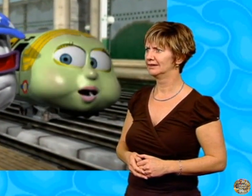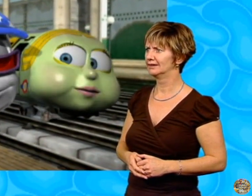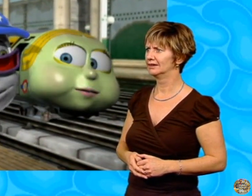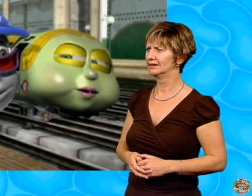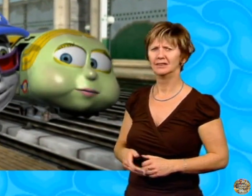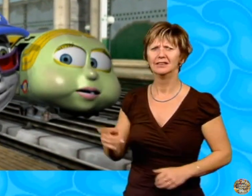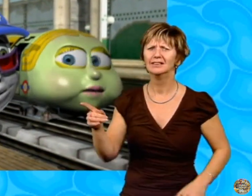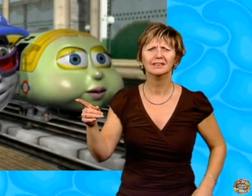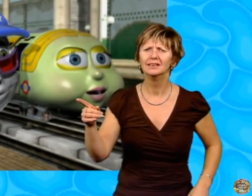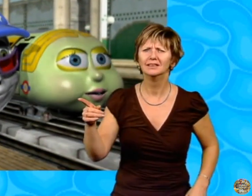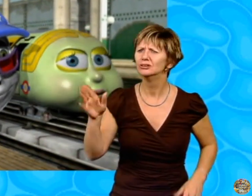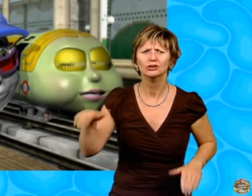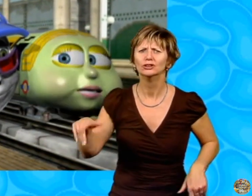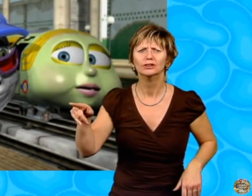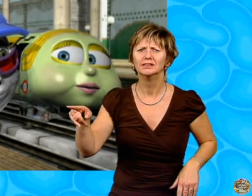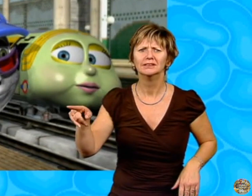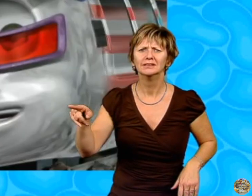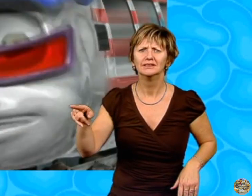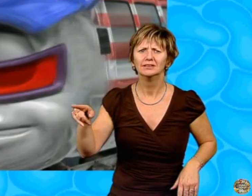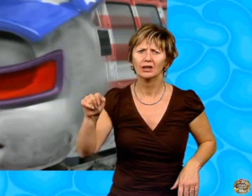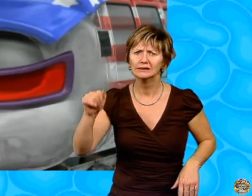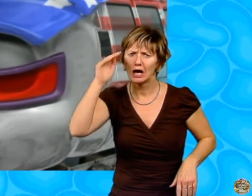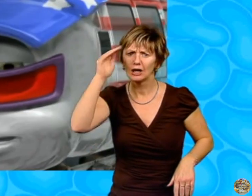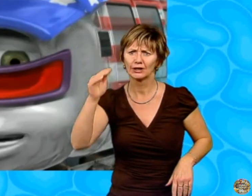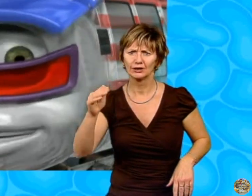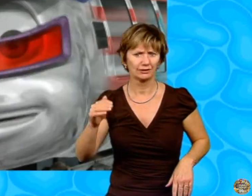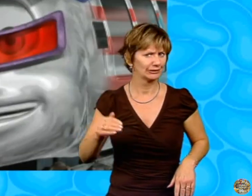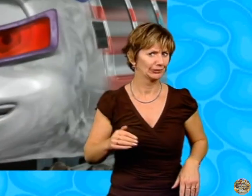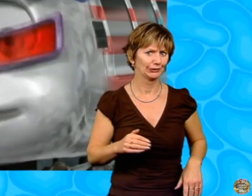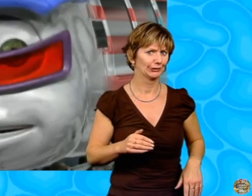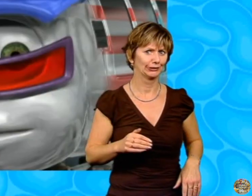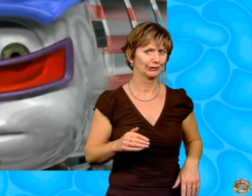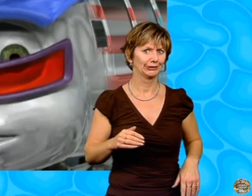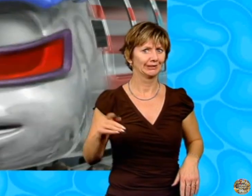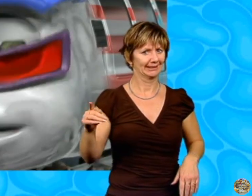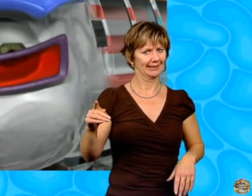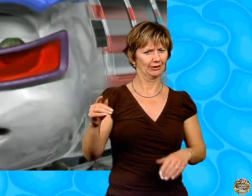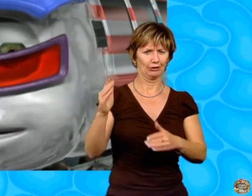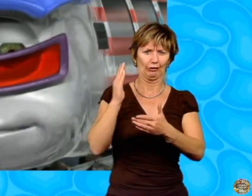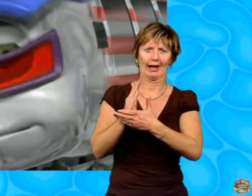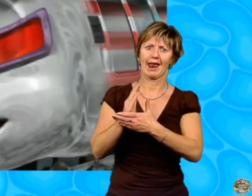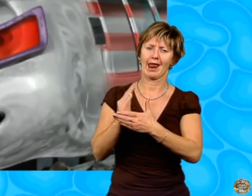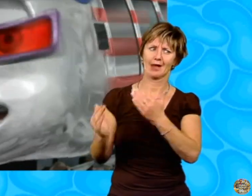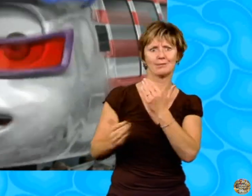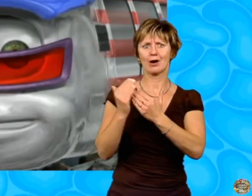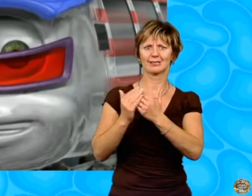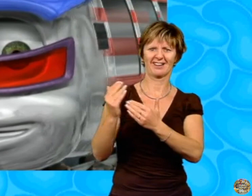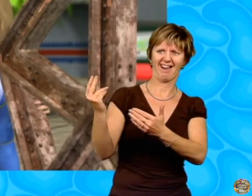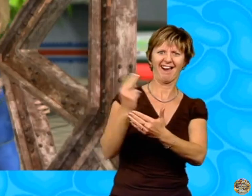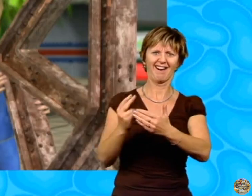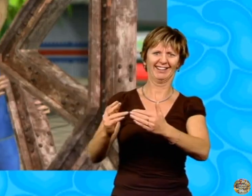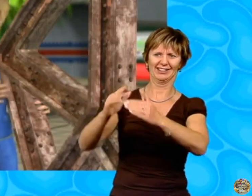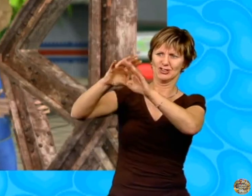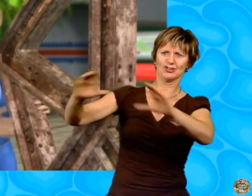It's not supposed to be of Ernie, is it? No. This is a piece of genuine modern art.